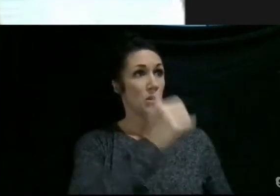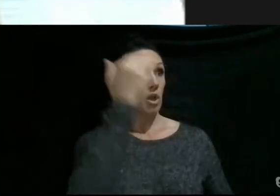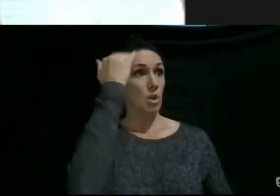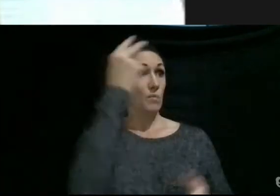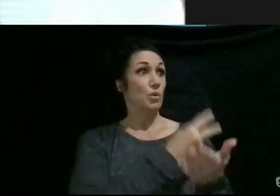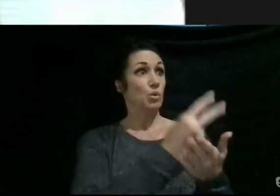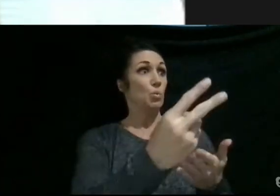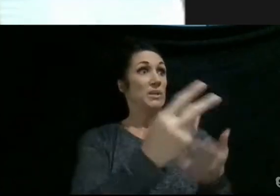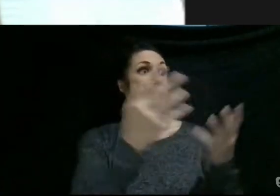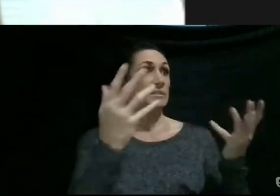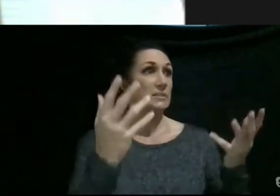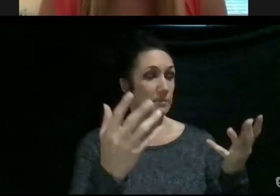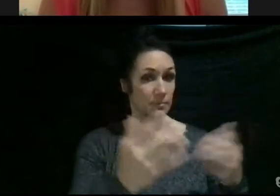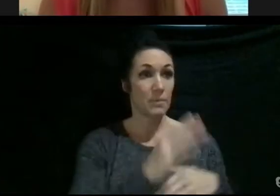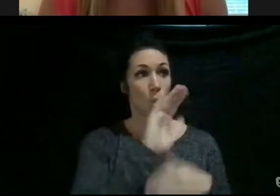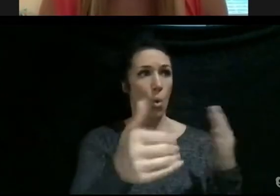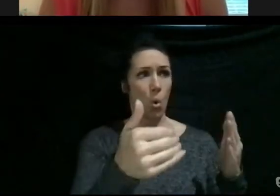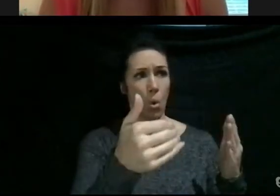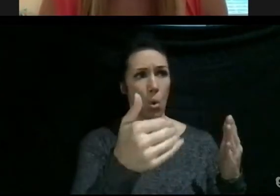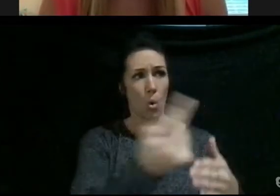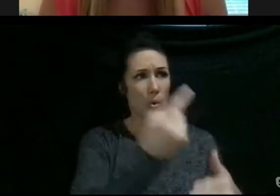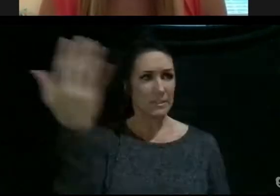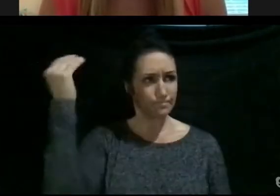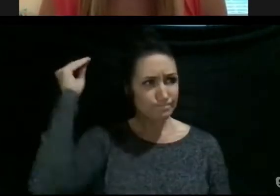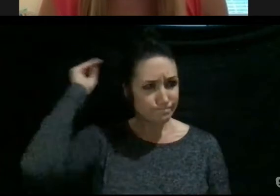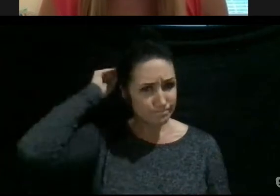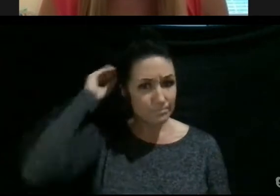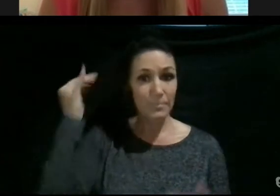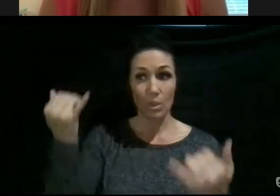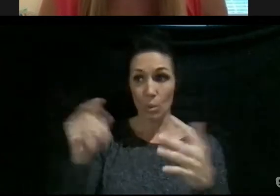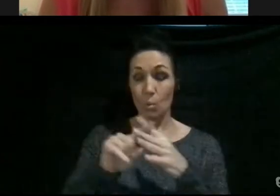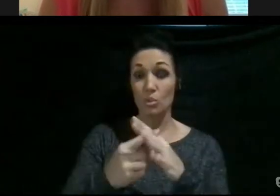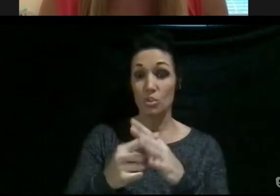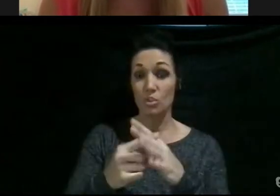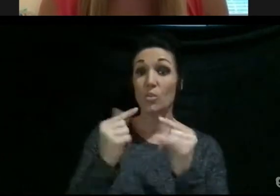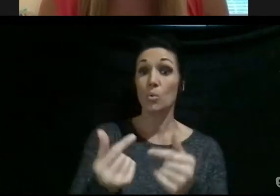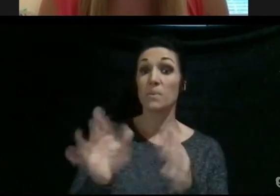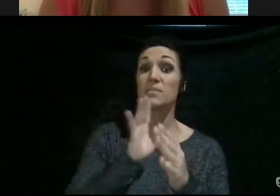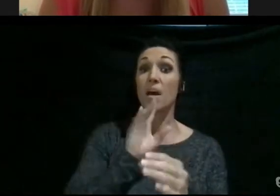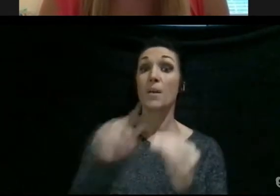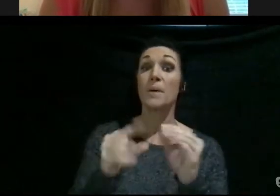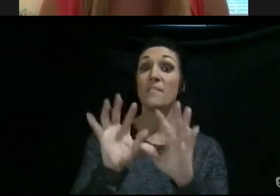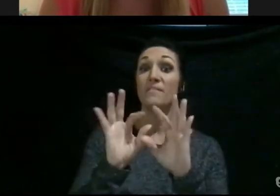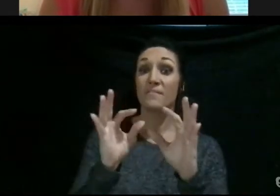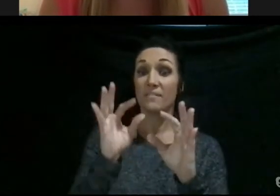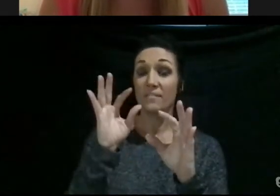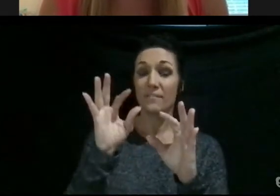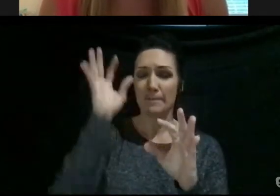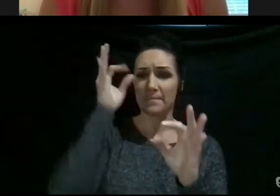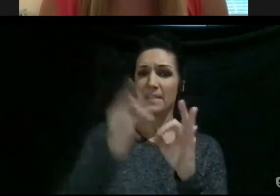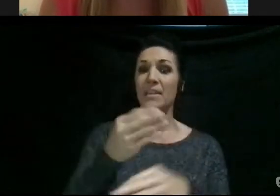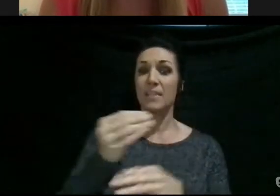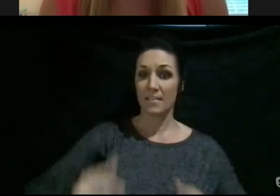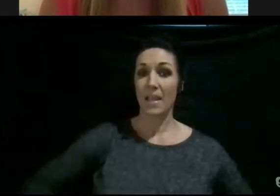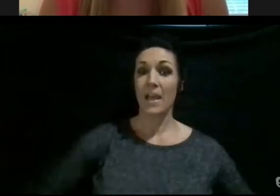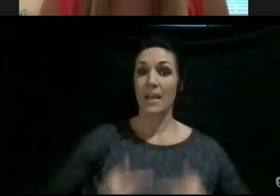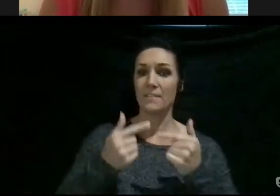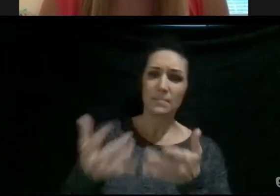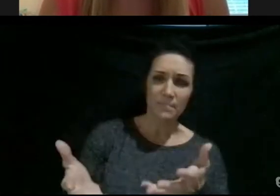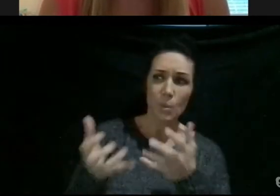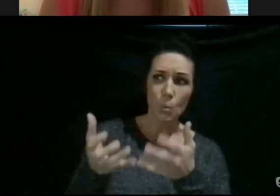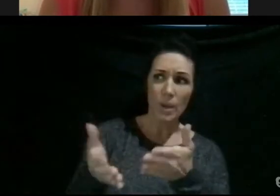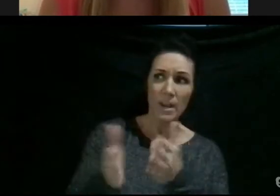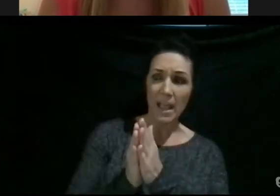weeks. It's always in the back of your mind. We're starting this group. We're going to be talking about faith and life and how it intersects, so I just kind of want to pose the question, like,